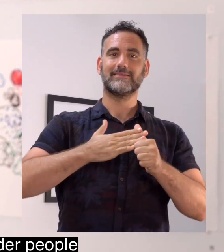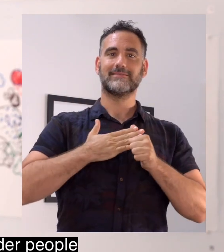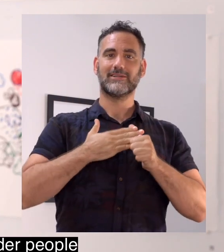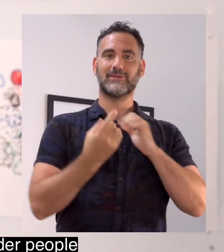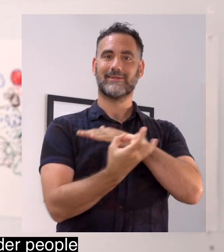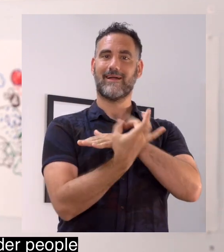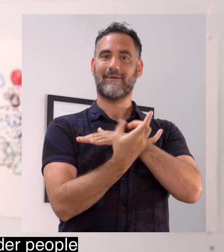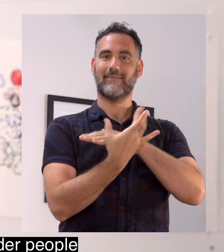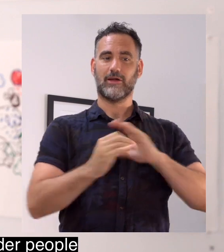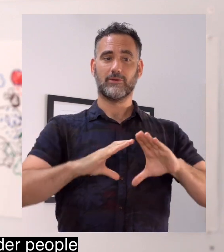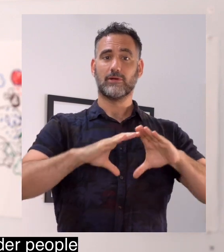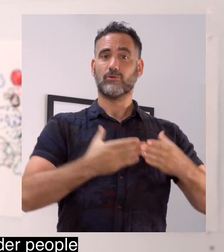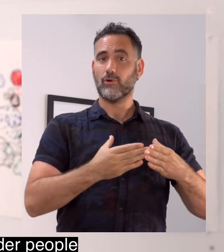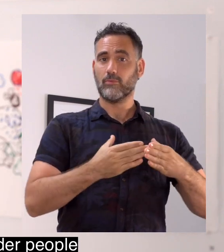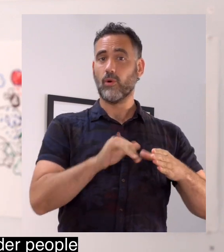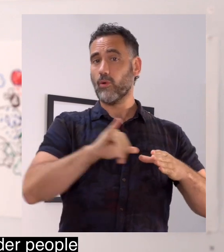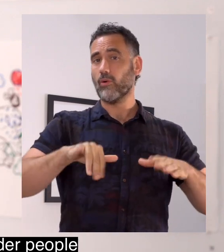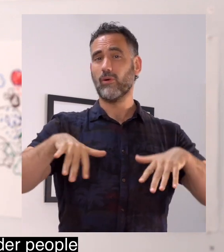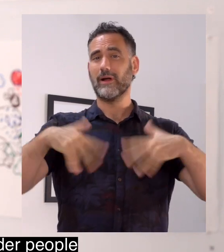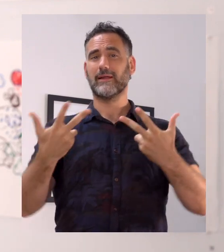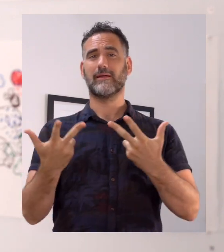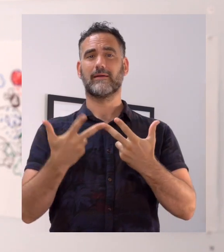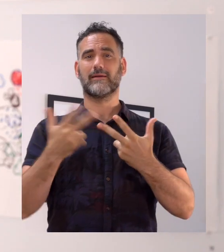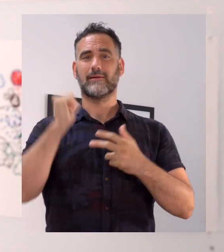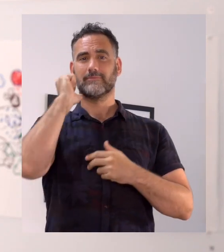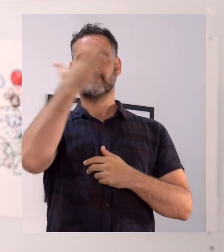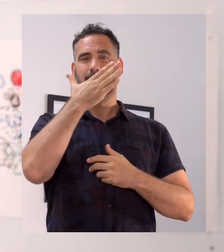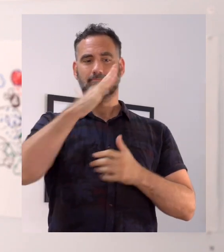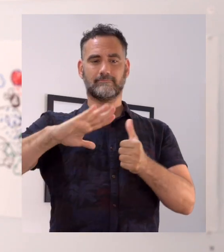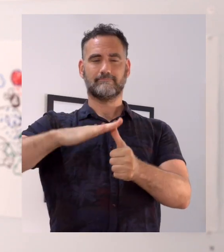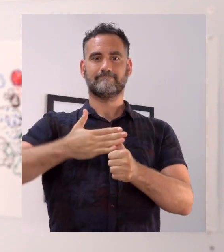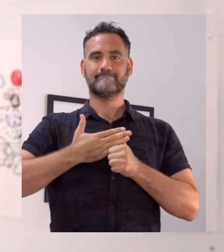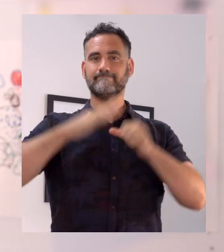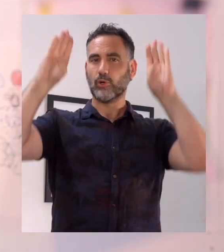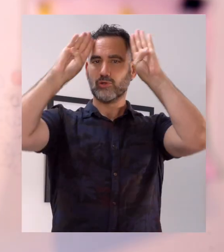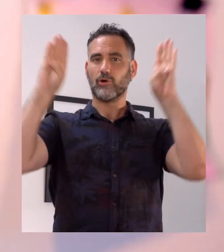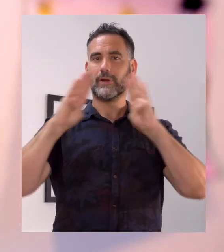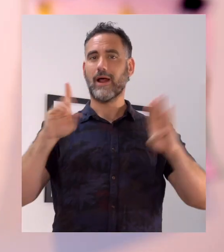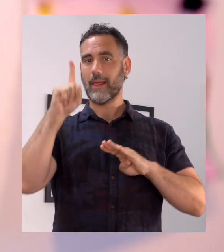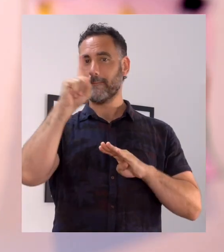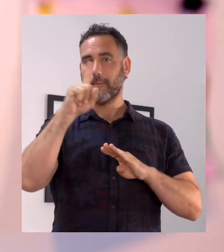and any Aboriginal and Torres Strait Islander people watching this exhibition today.